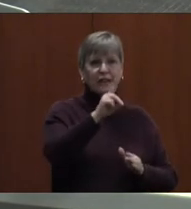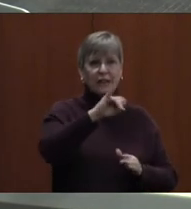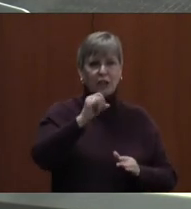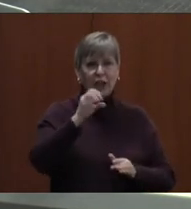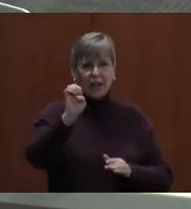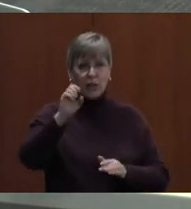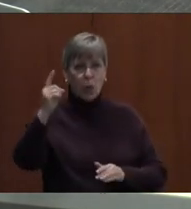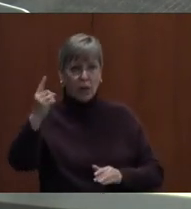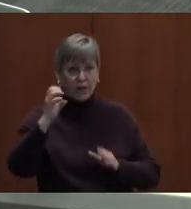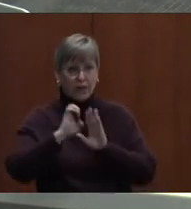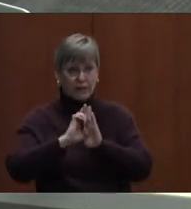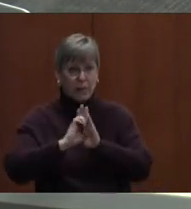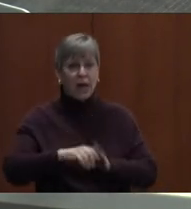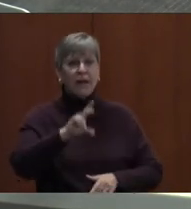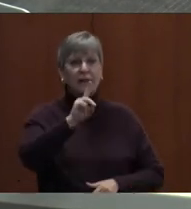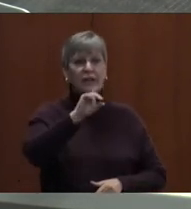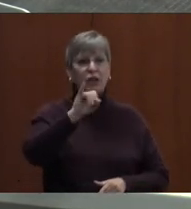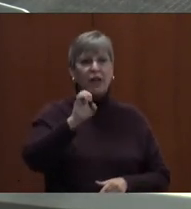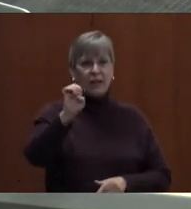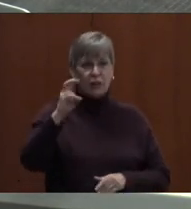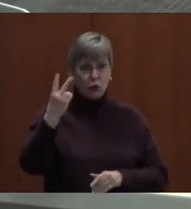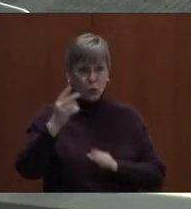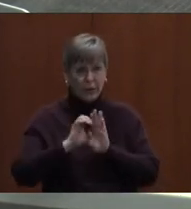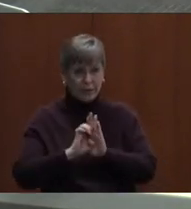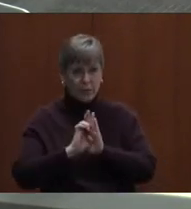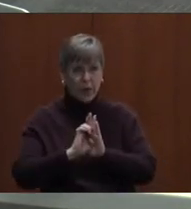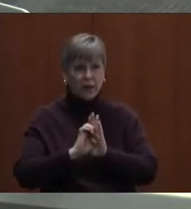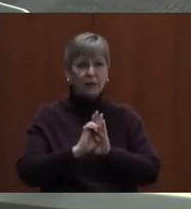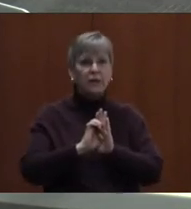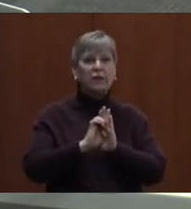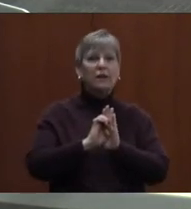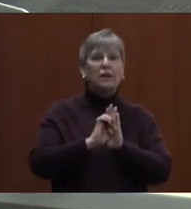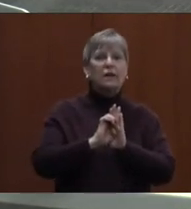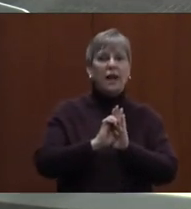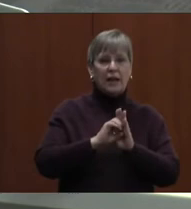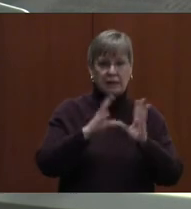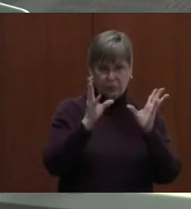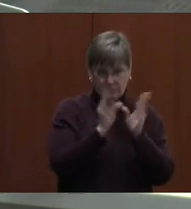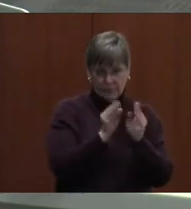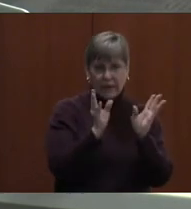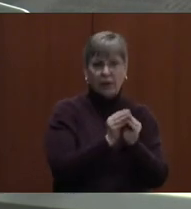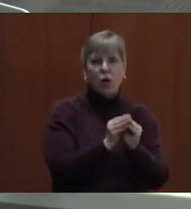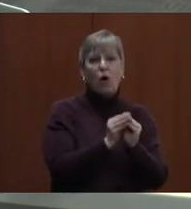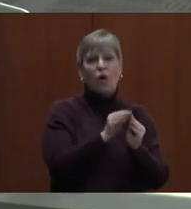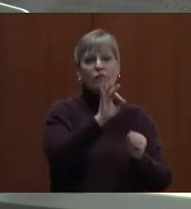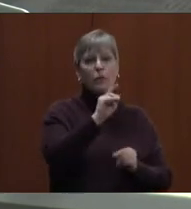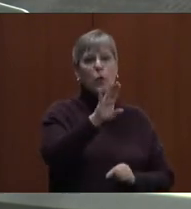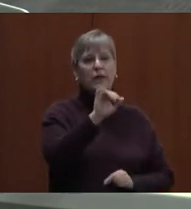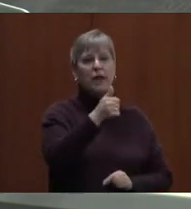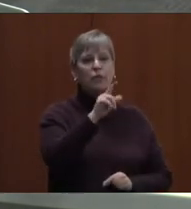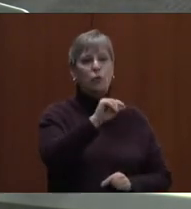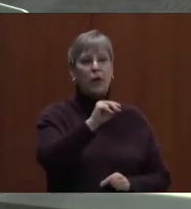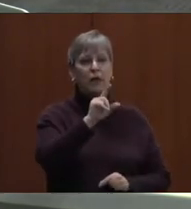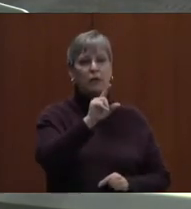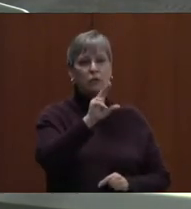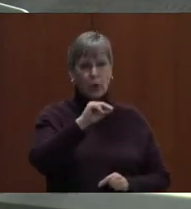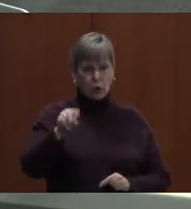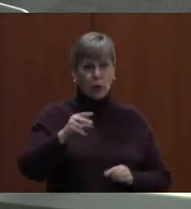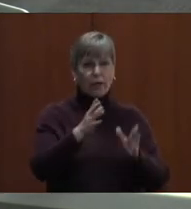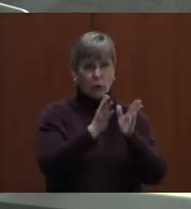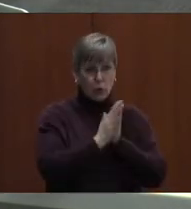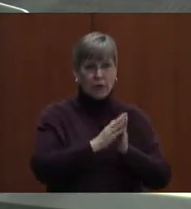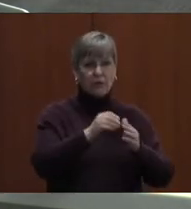-1 and DJ-E-2 at its public work session on February 10, 2022, at the request of staff.